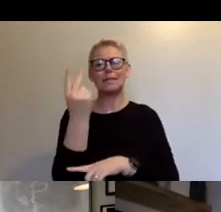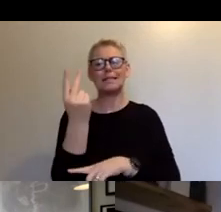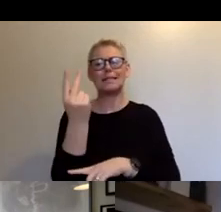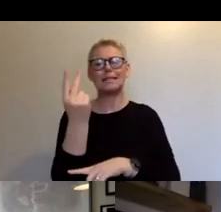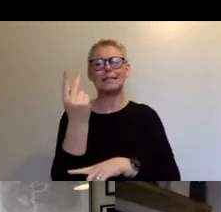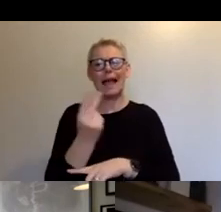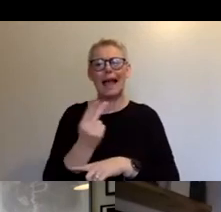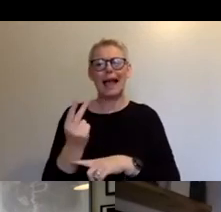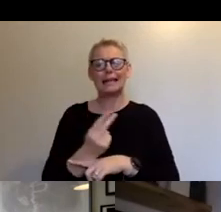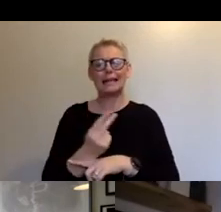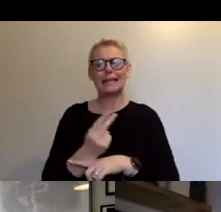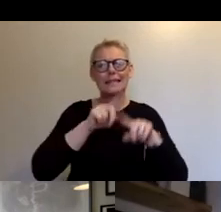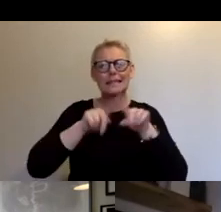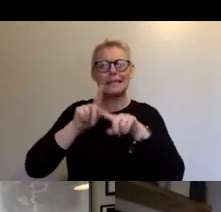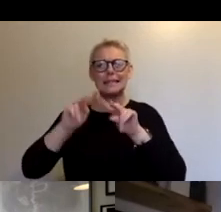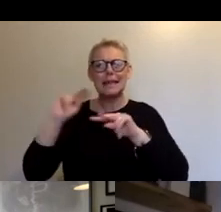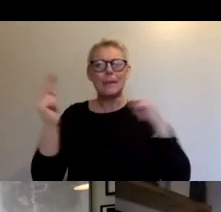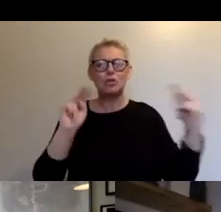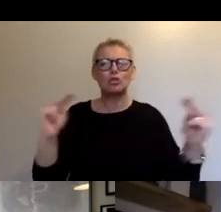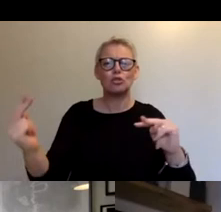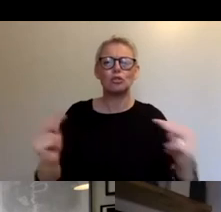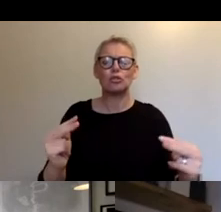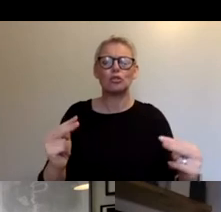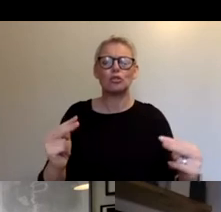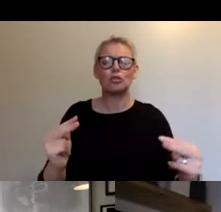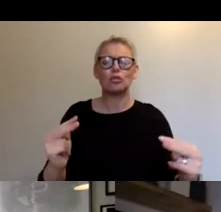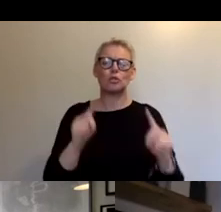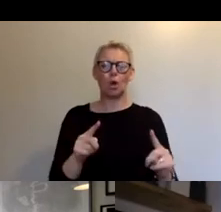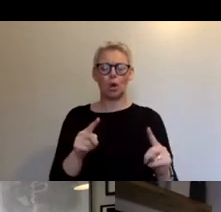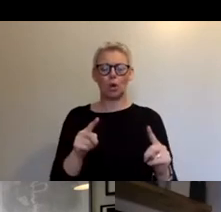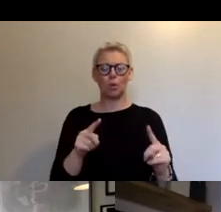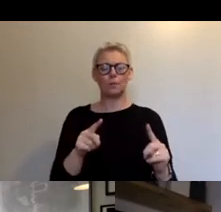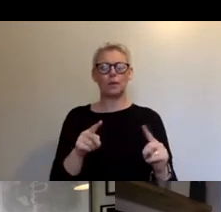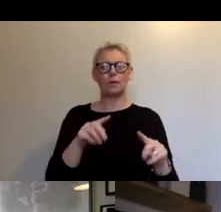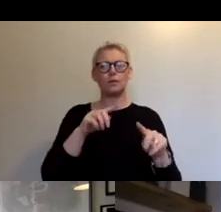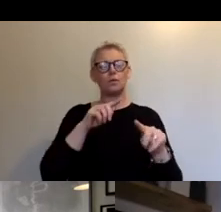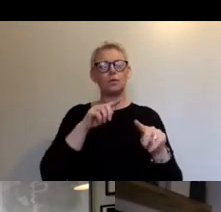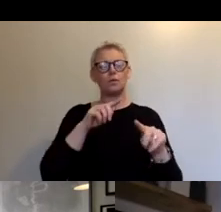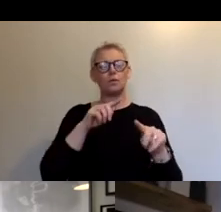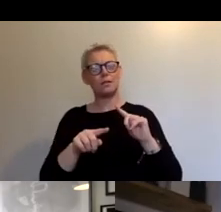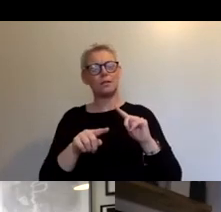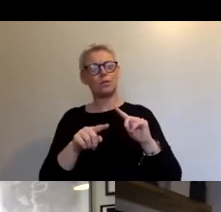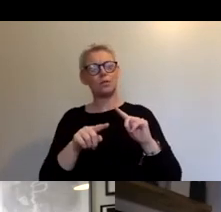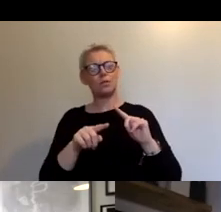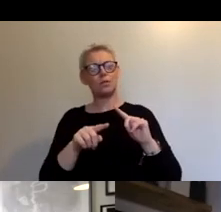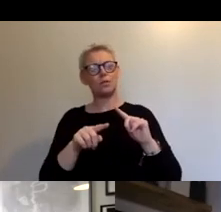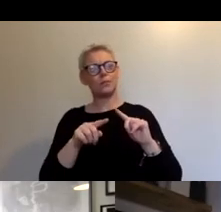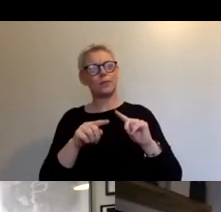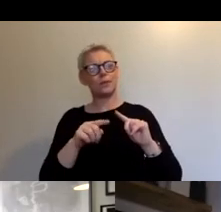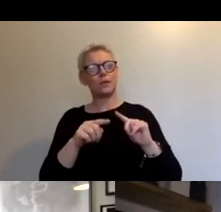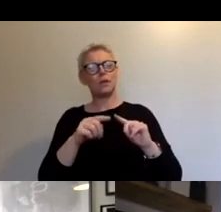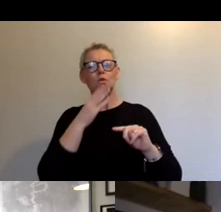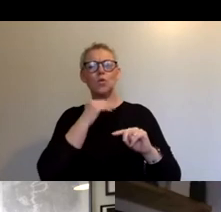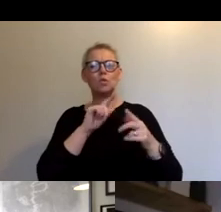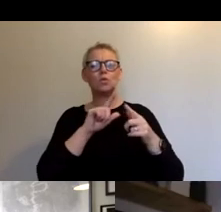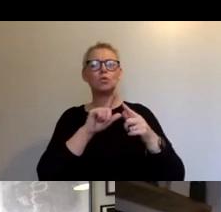where you sought to frame the experience for the audience in words that they would ask. So that, um, they would understand what time